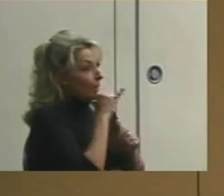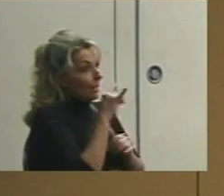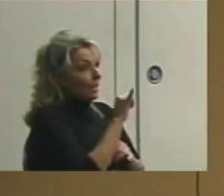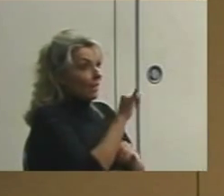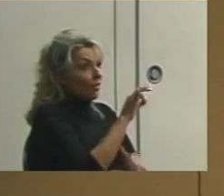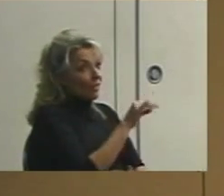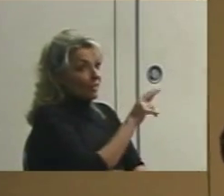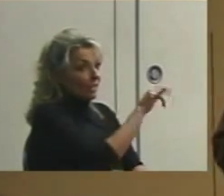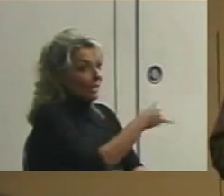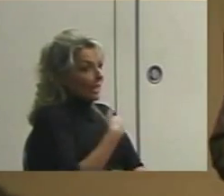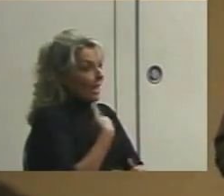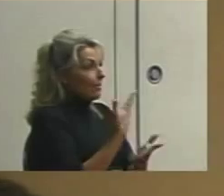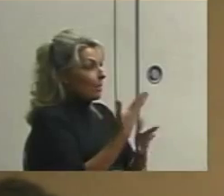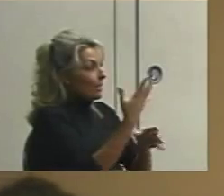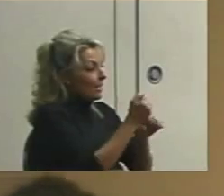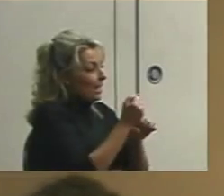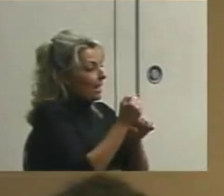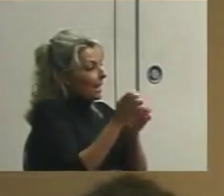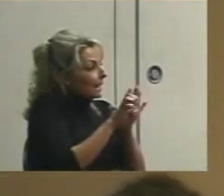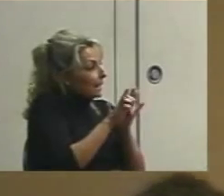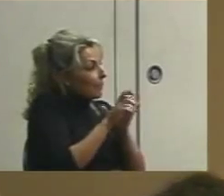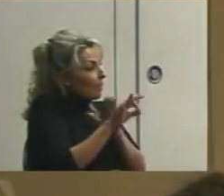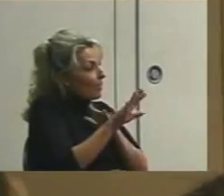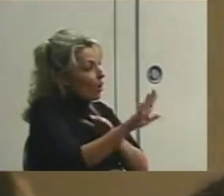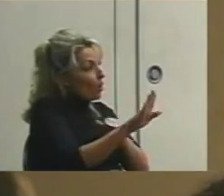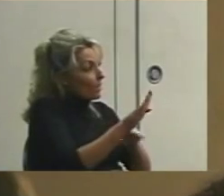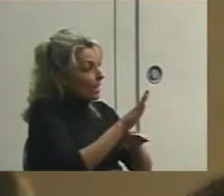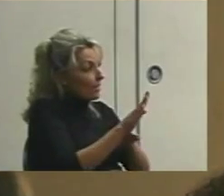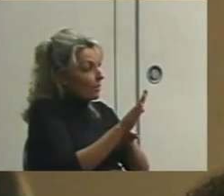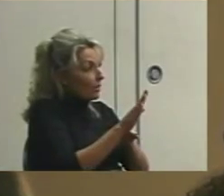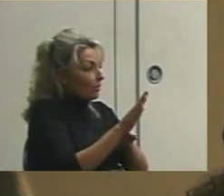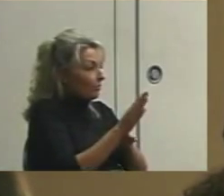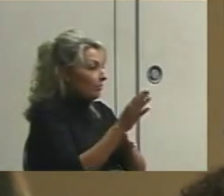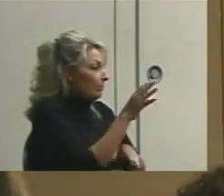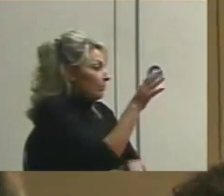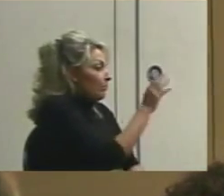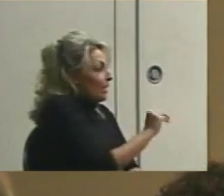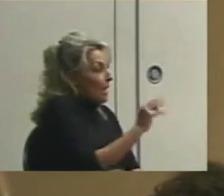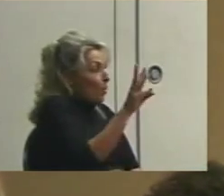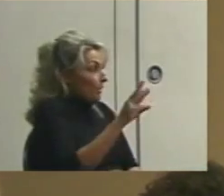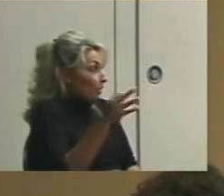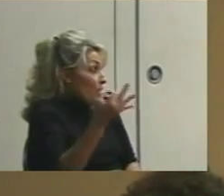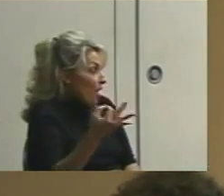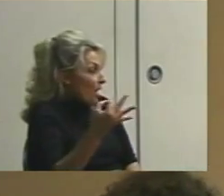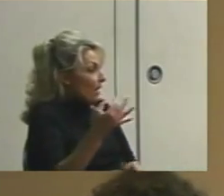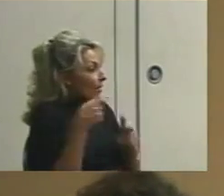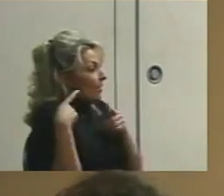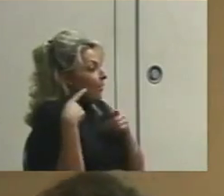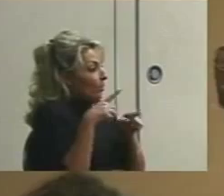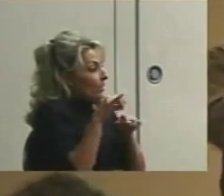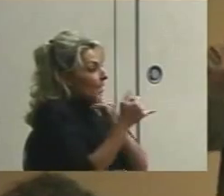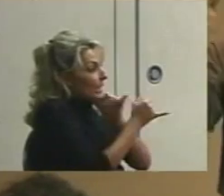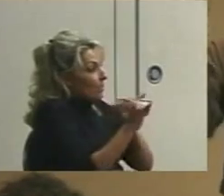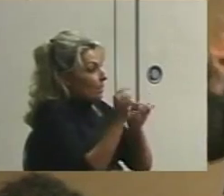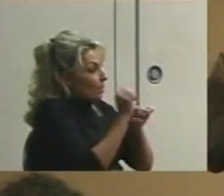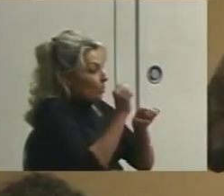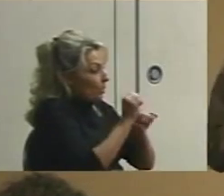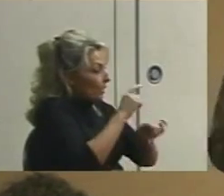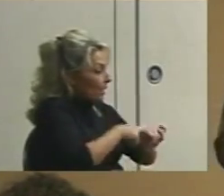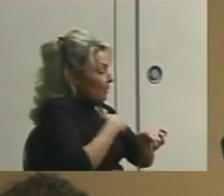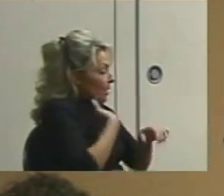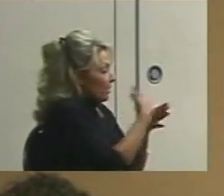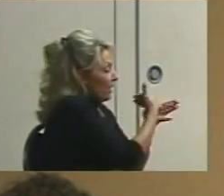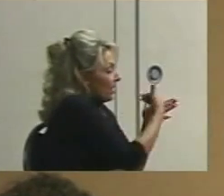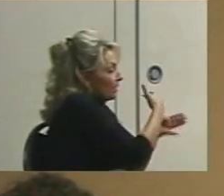Felicity, I might grab a sample of her behavior three times a week. And during independent work time on the other two days, I might be grabbing data on another